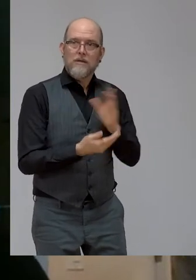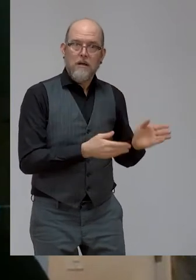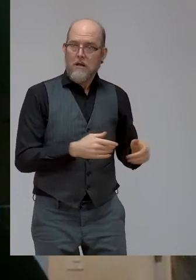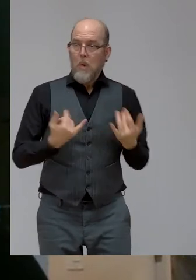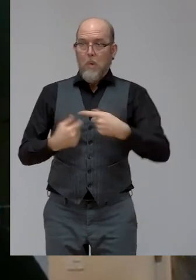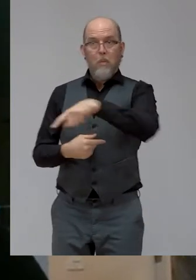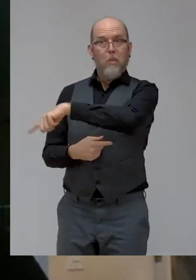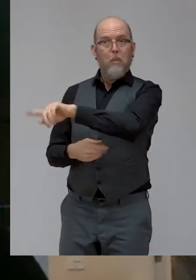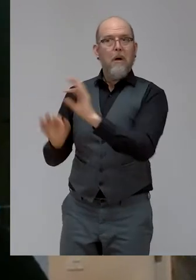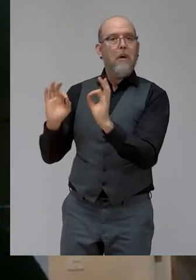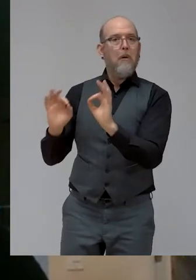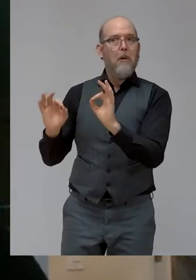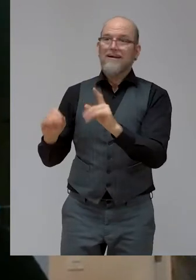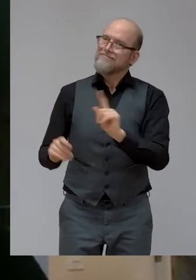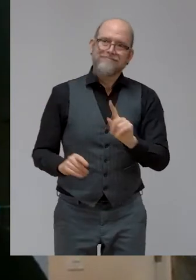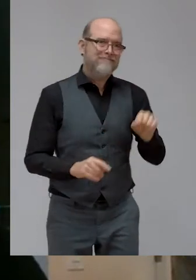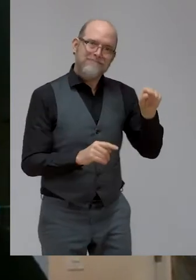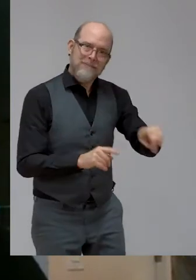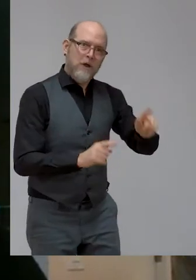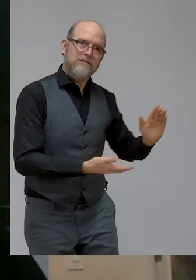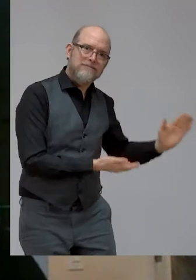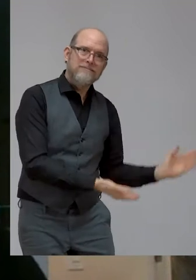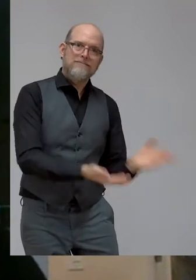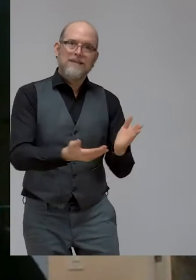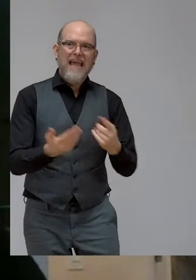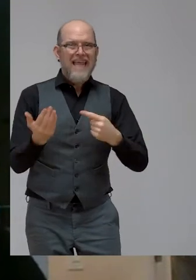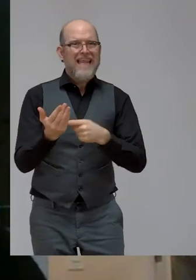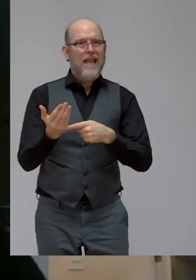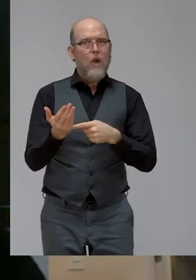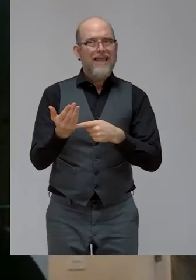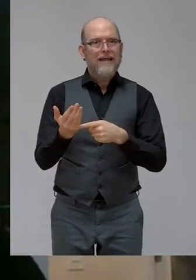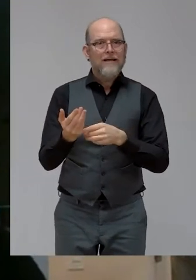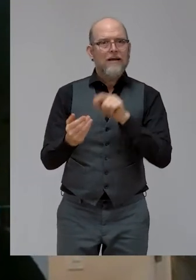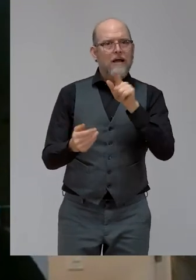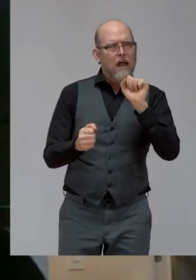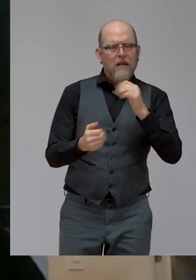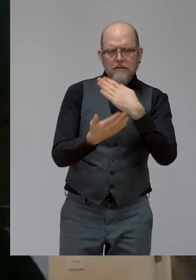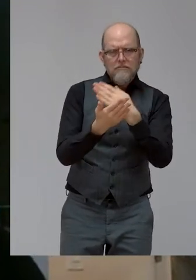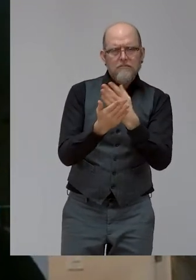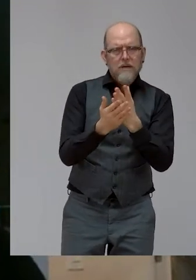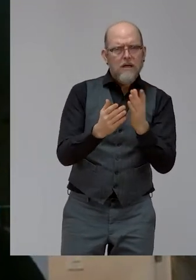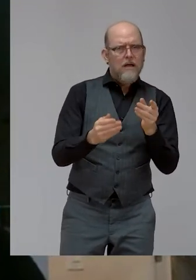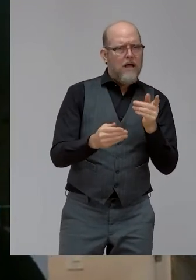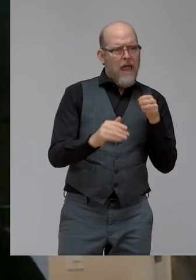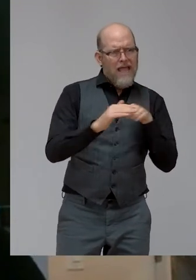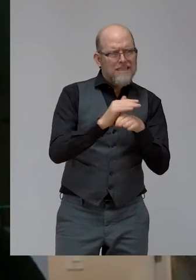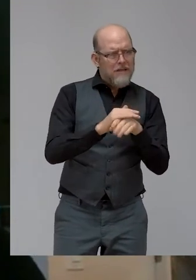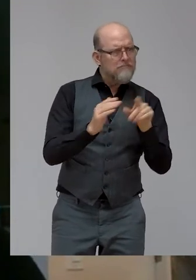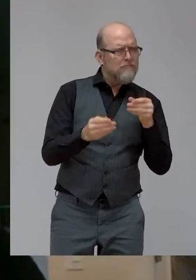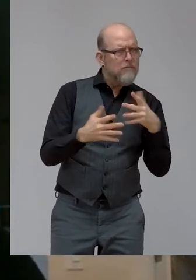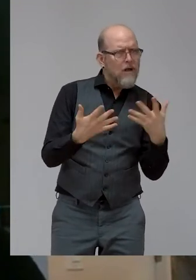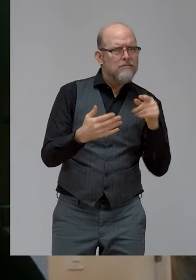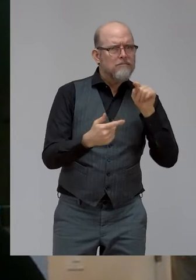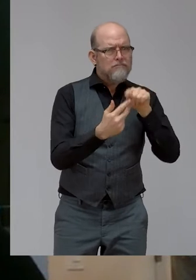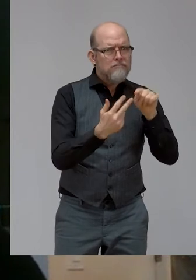Harnessing technology in a way that ensures equity access and affordability and appropriateness for persons